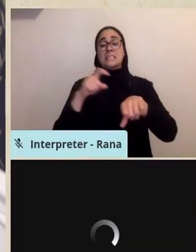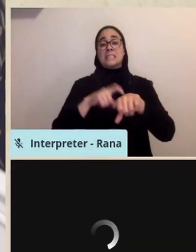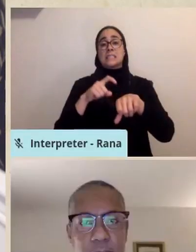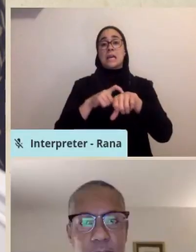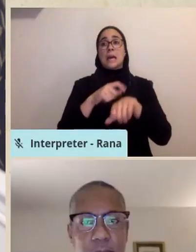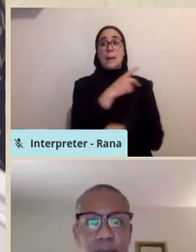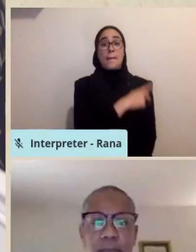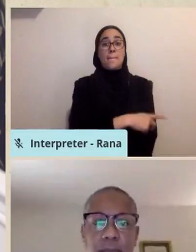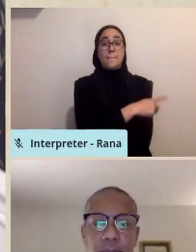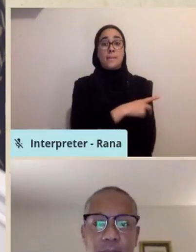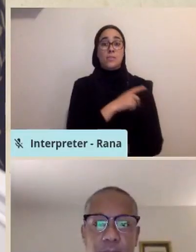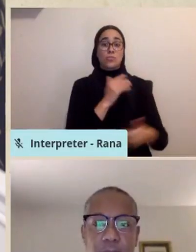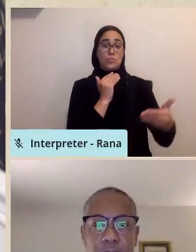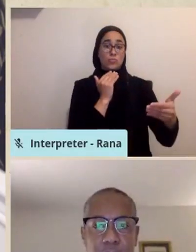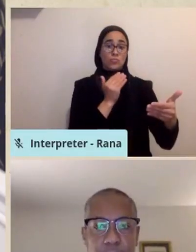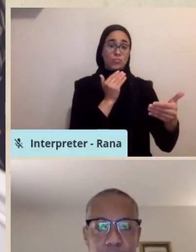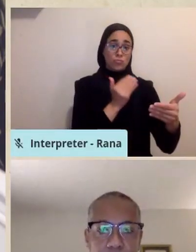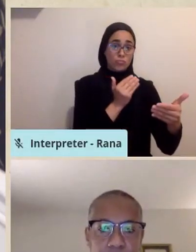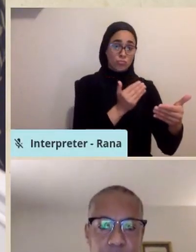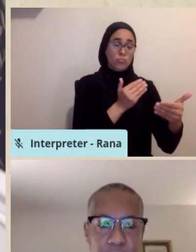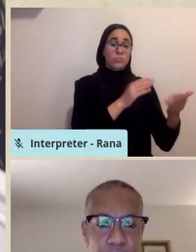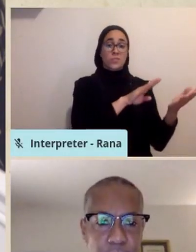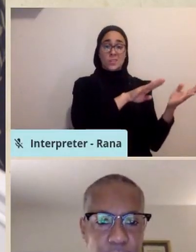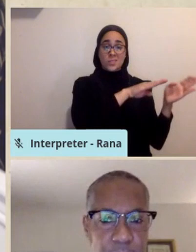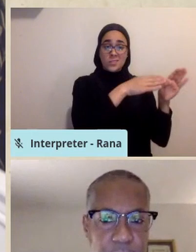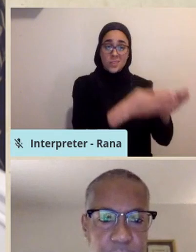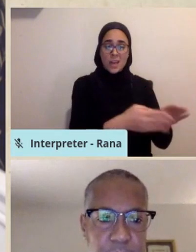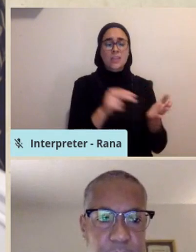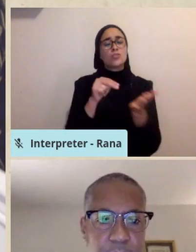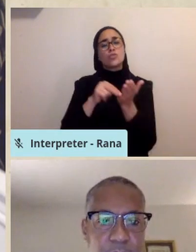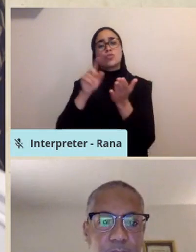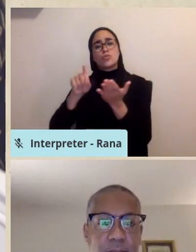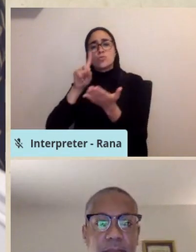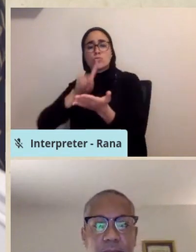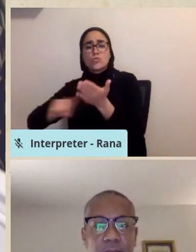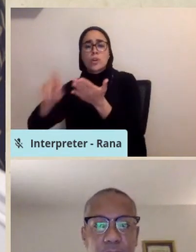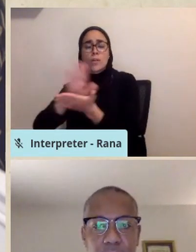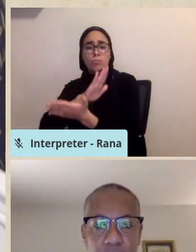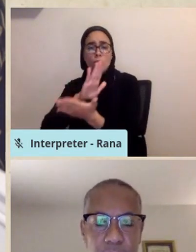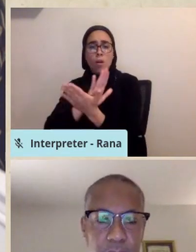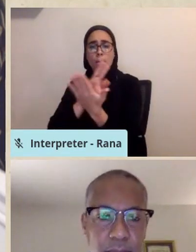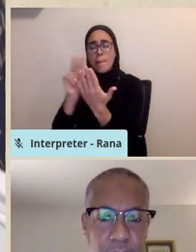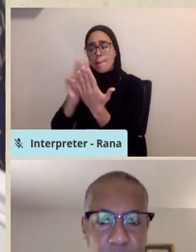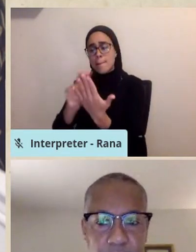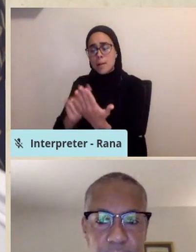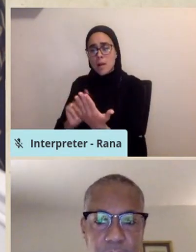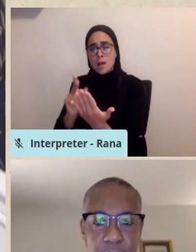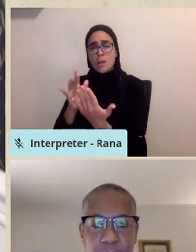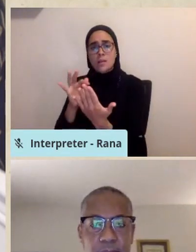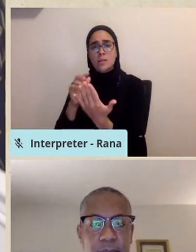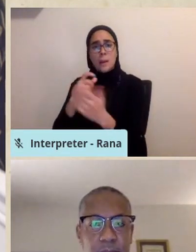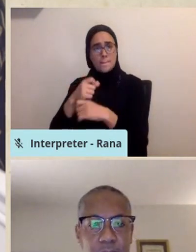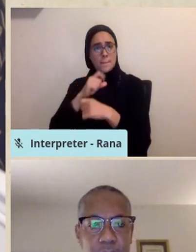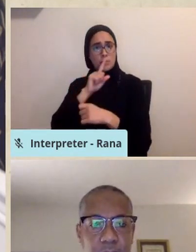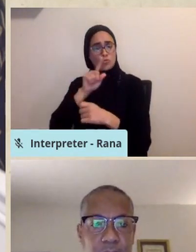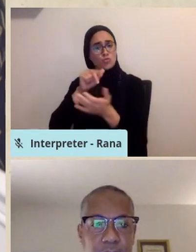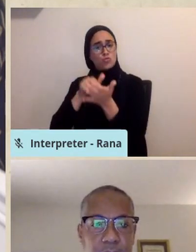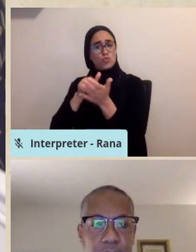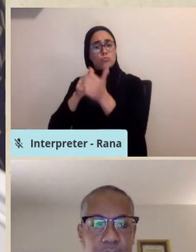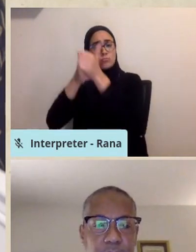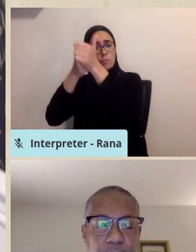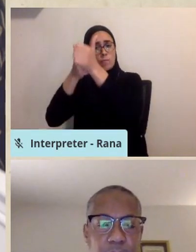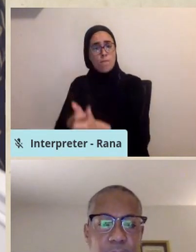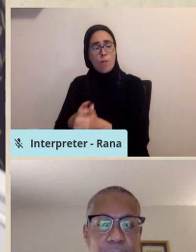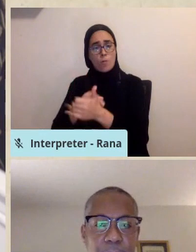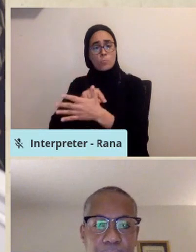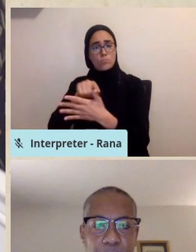You know, the nurses should look around and check the document, make sure that they are, you know, ready